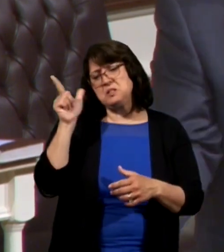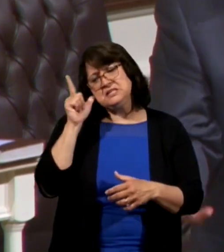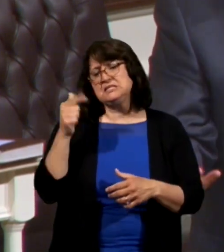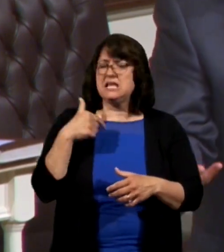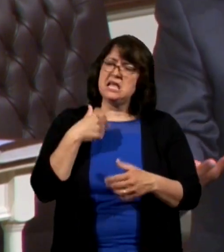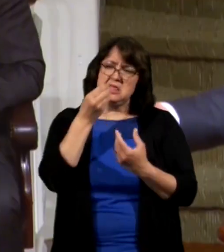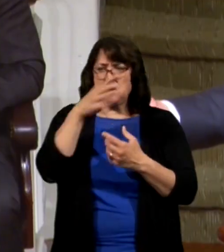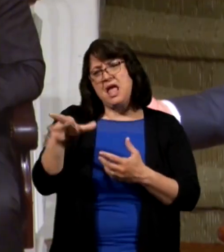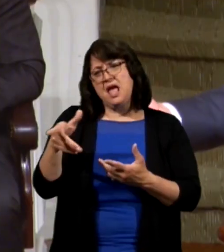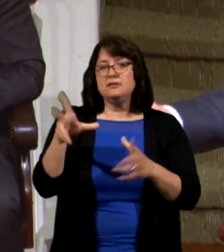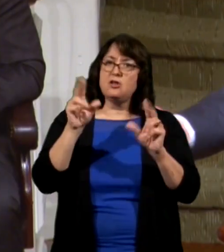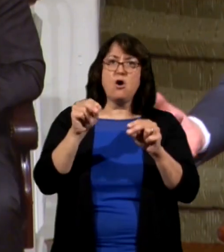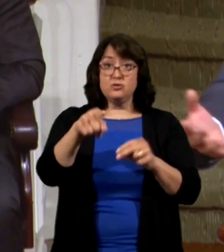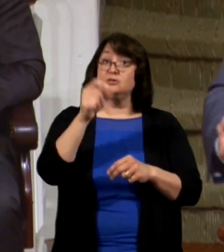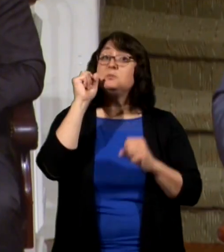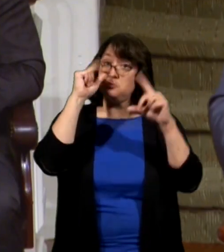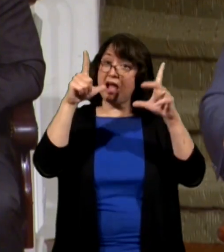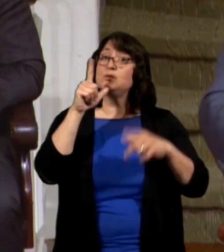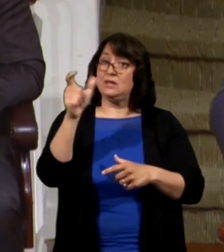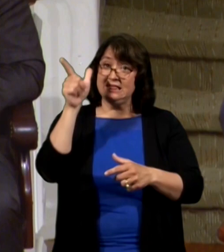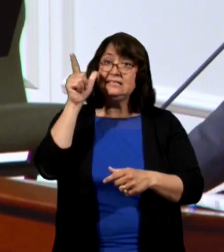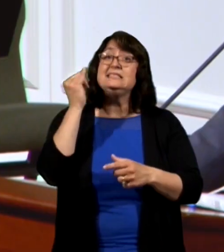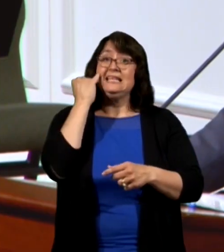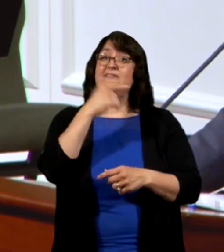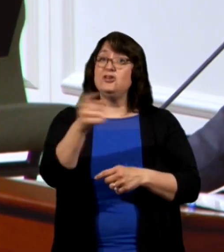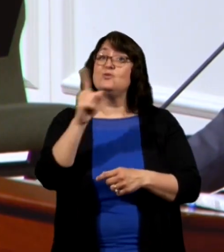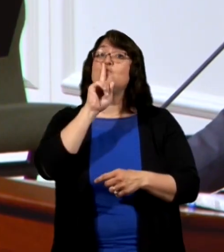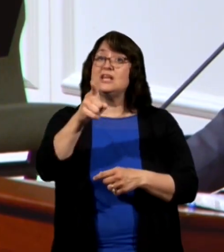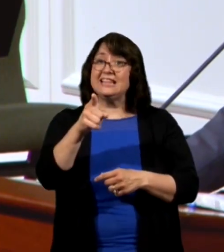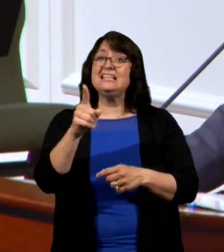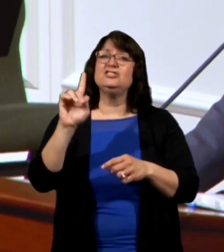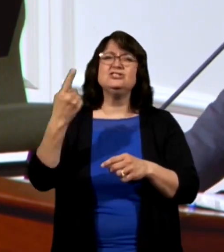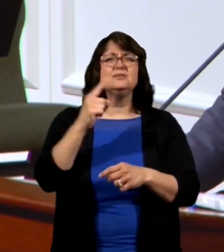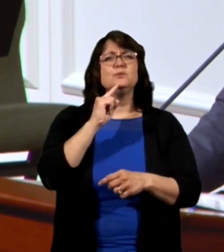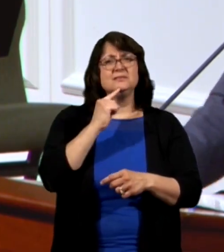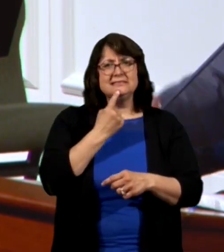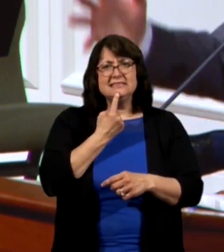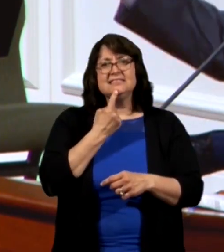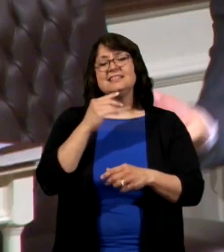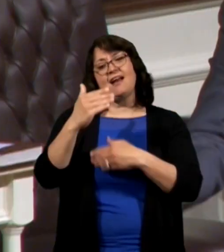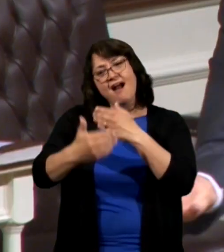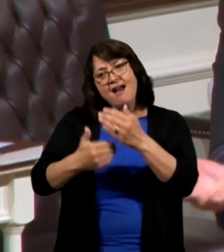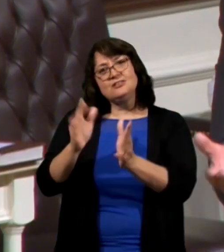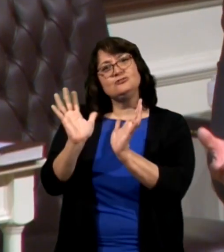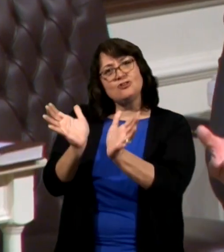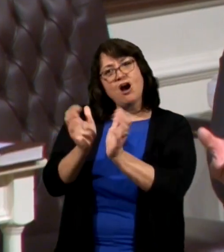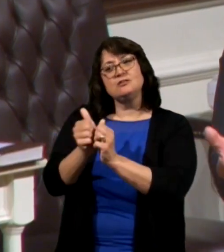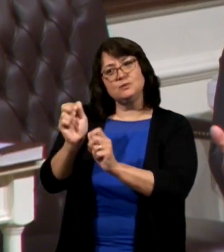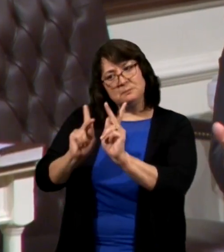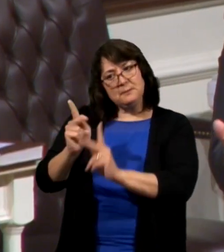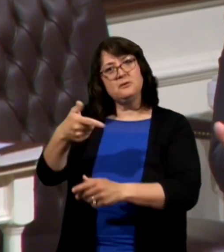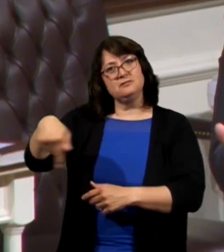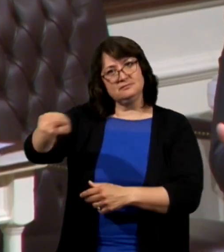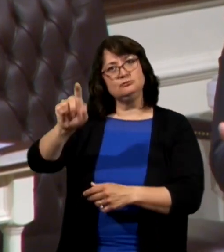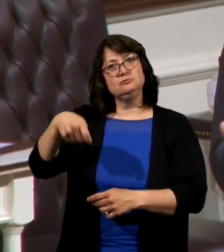surprised who would listen if you honestly just sincerely kindly talk to people